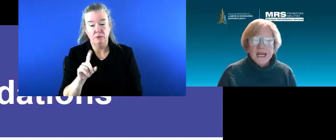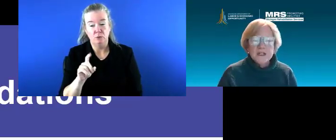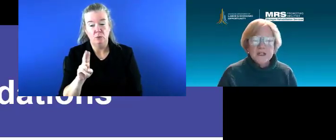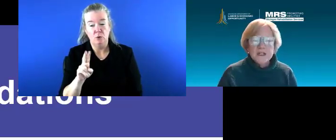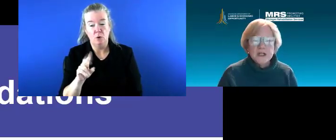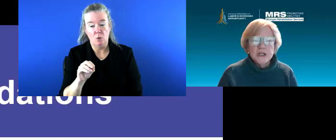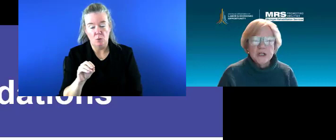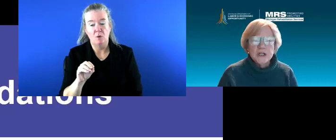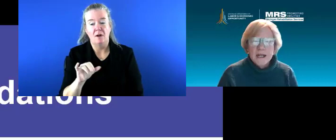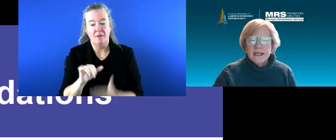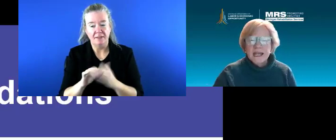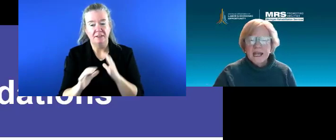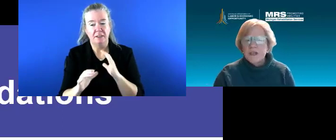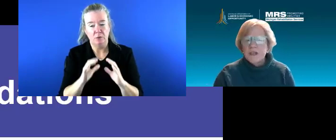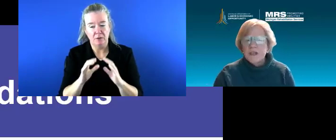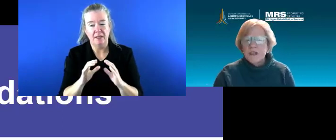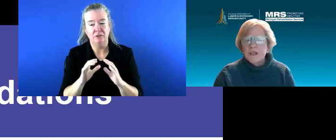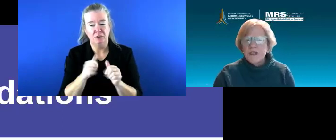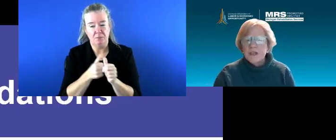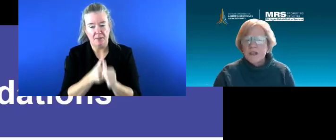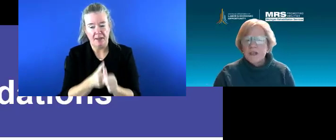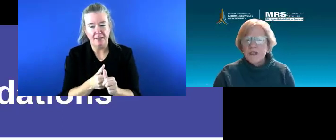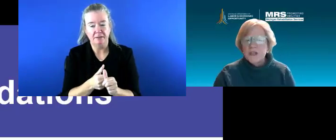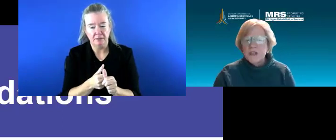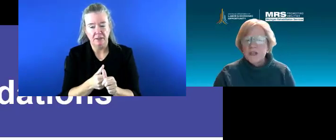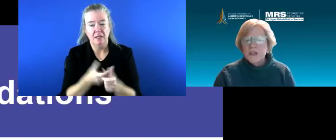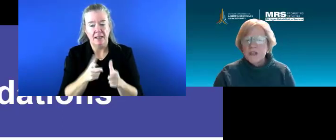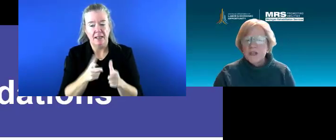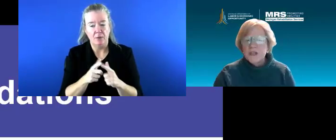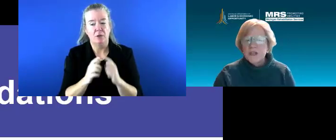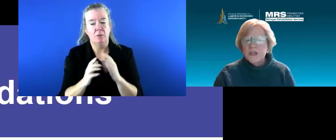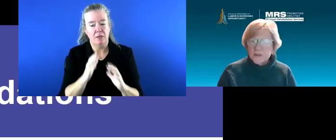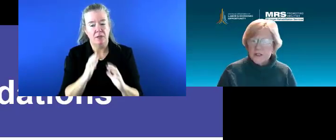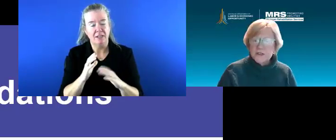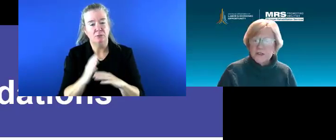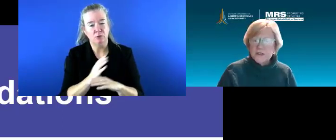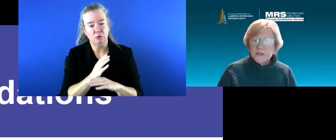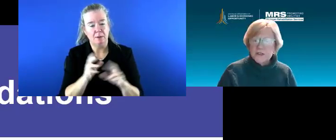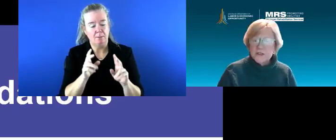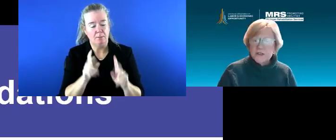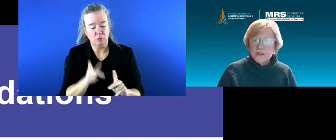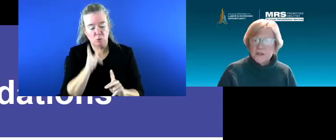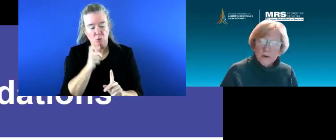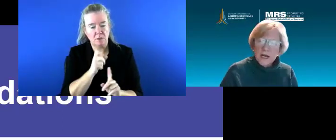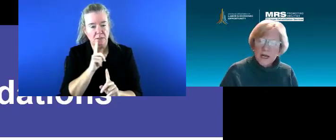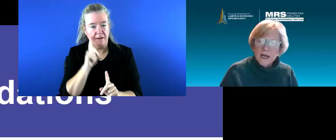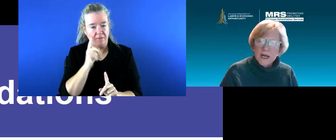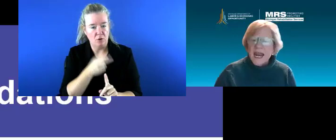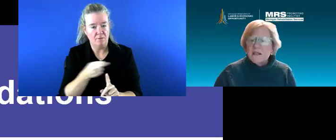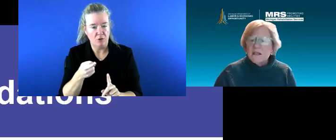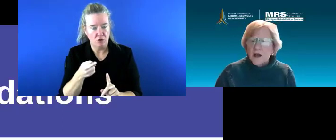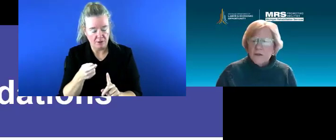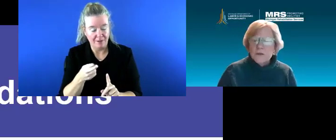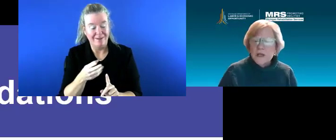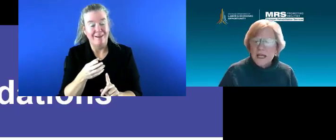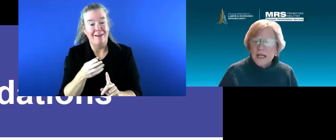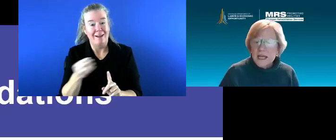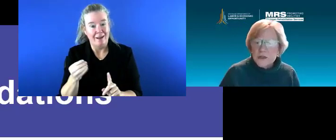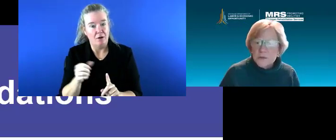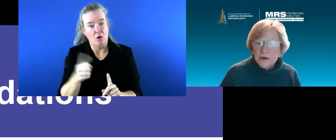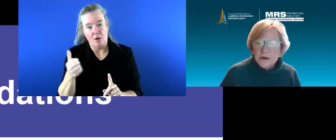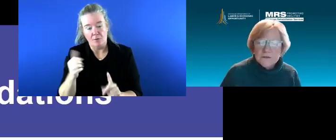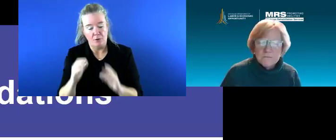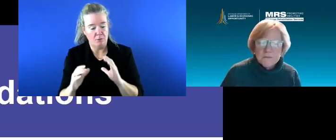communication aid that can be used to allow communication between persons who are deaf or hard of hearing and other